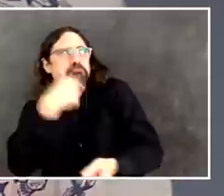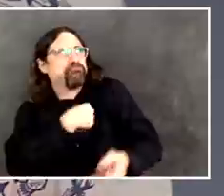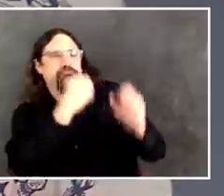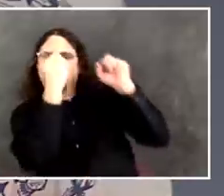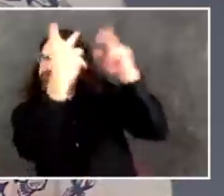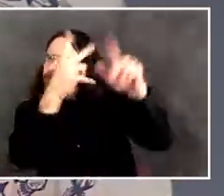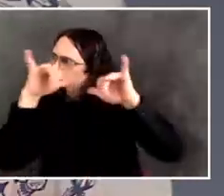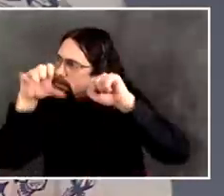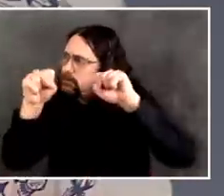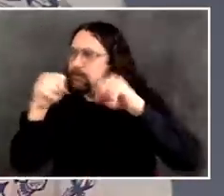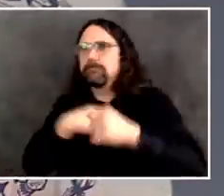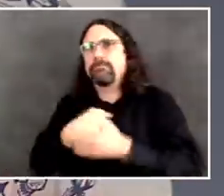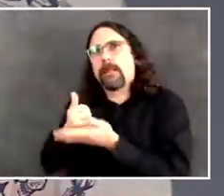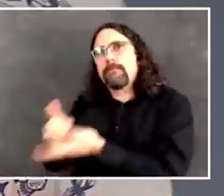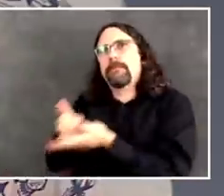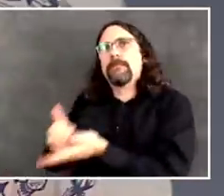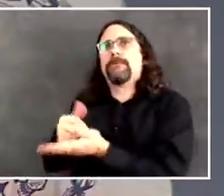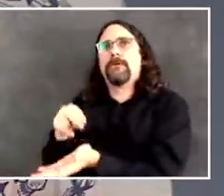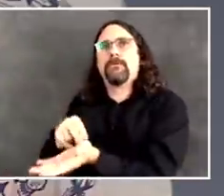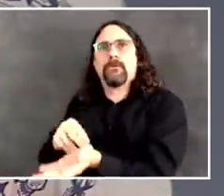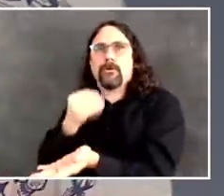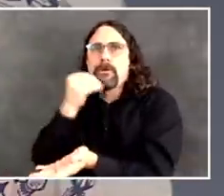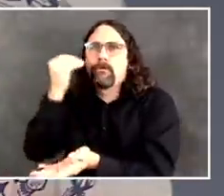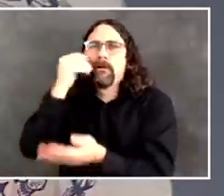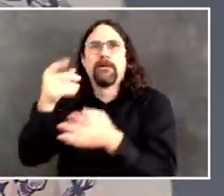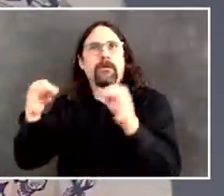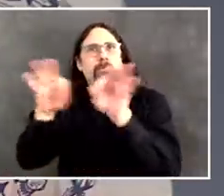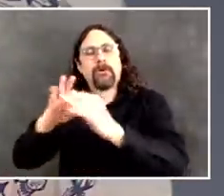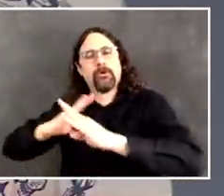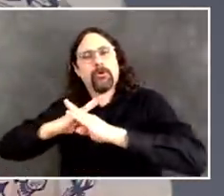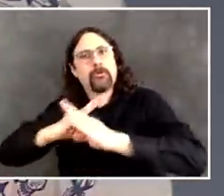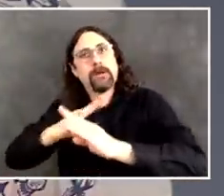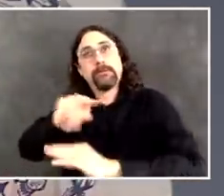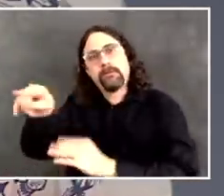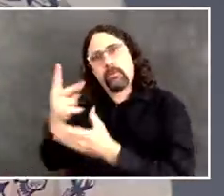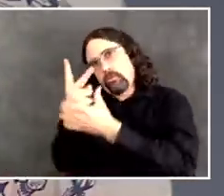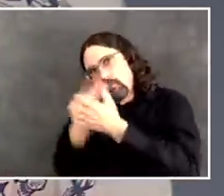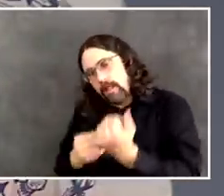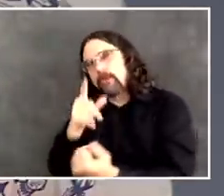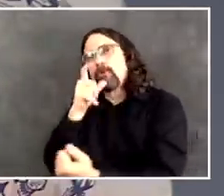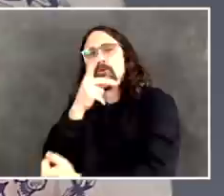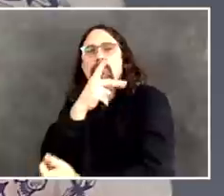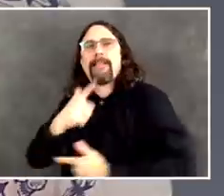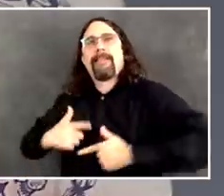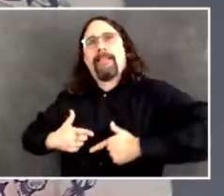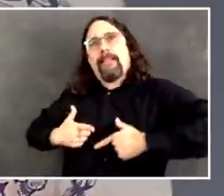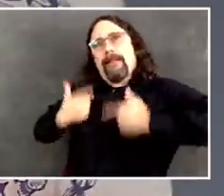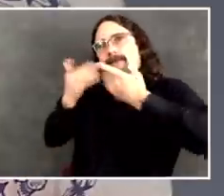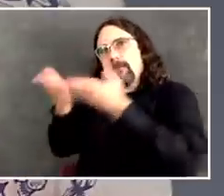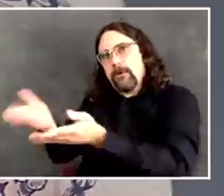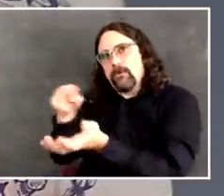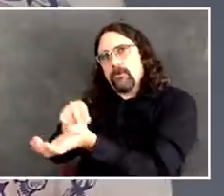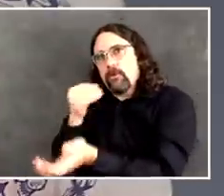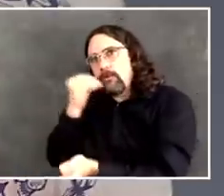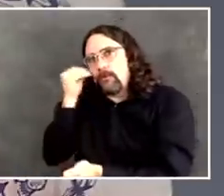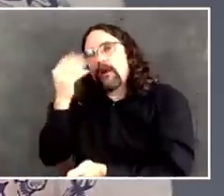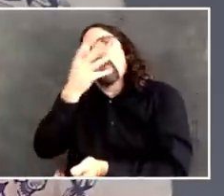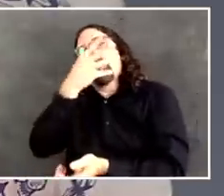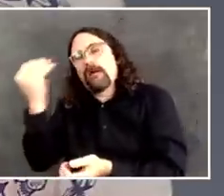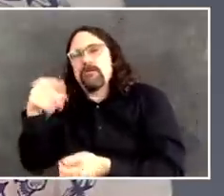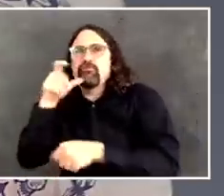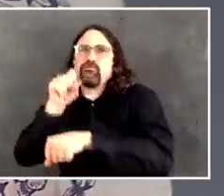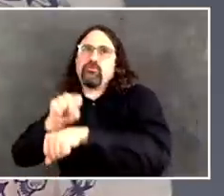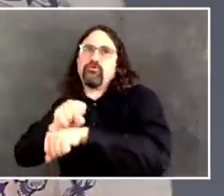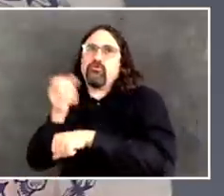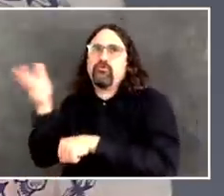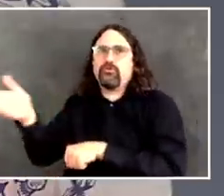equipment. We will continue to do that. And anything we can do to help save lives, we will do. So I think it's all